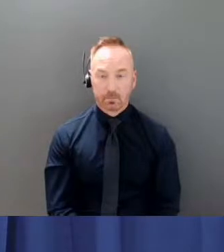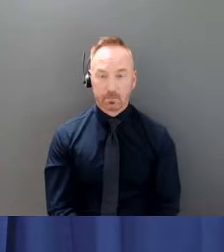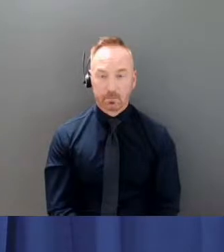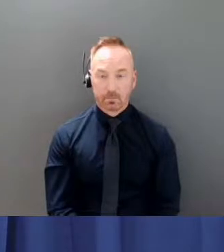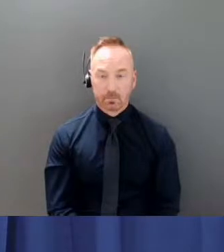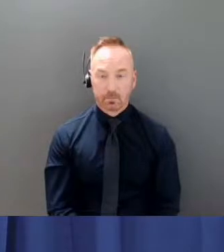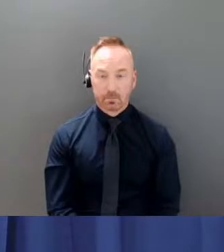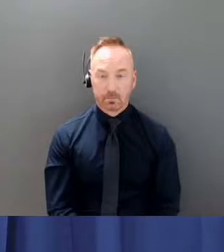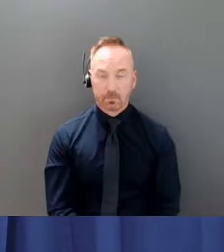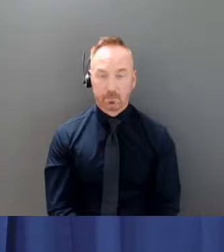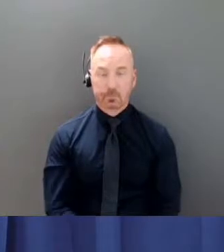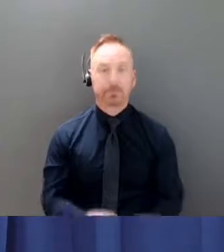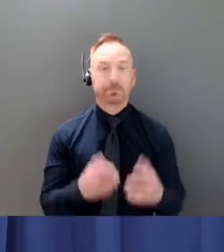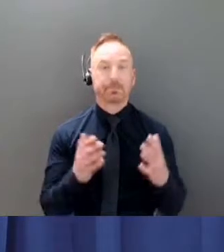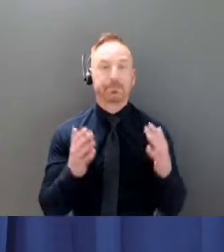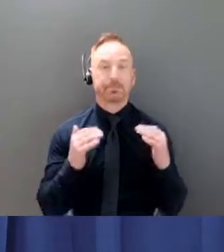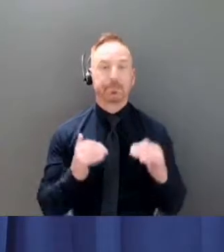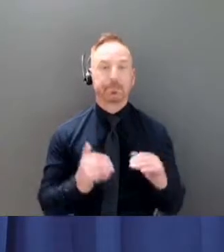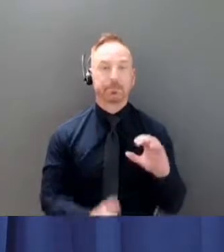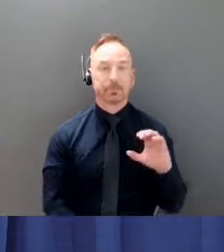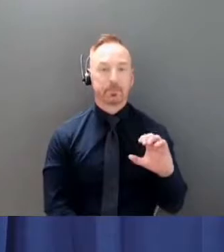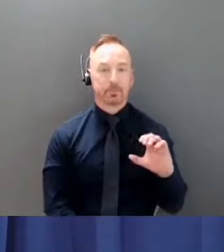We'll move now to Chris, CBC.